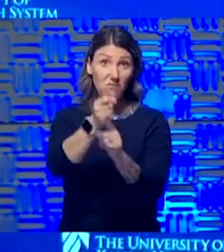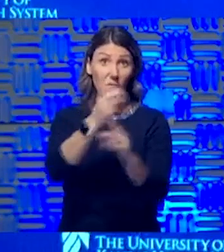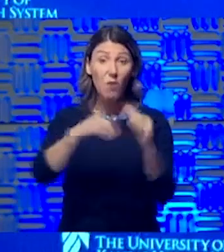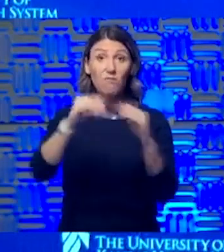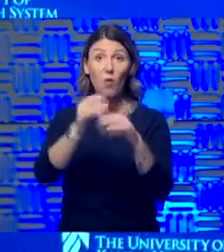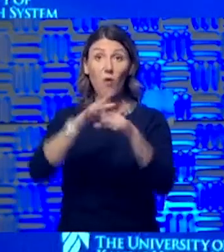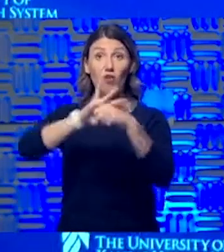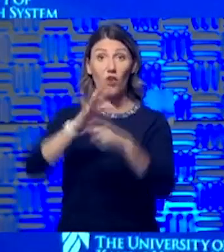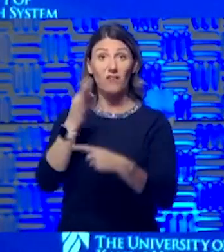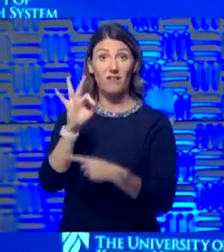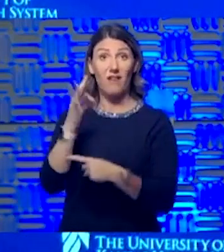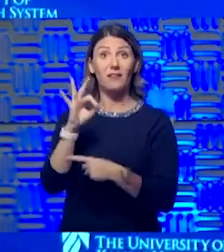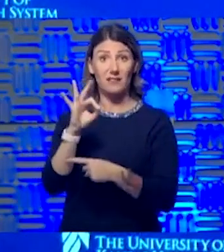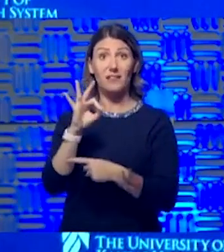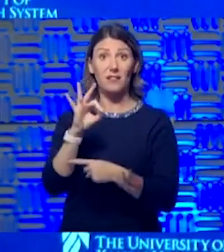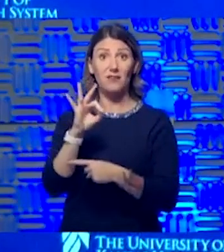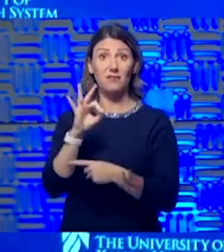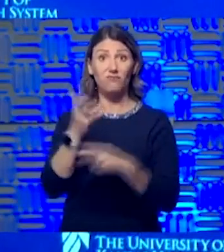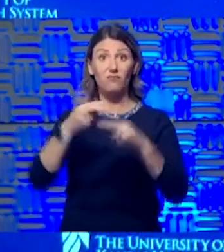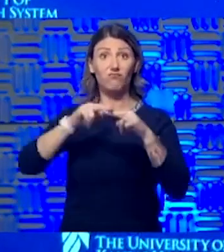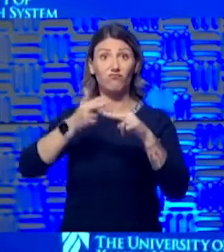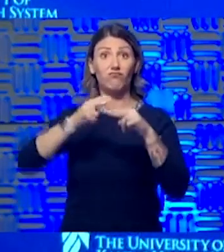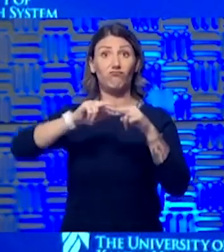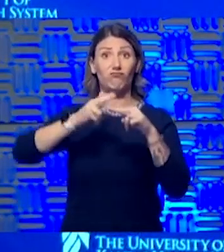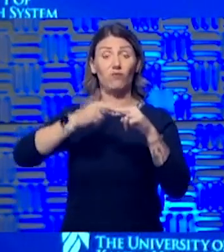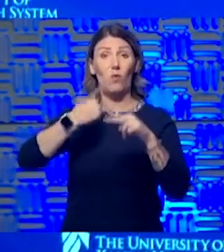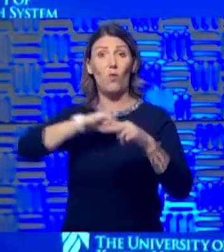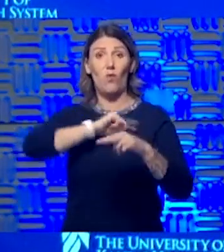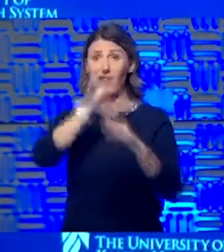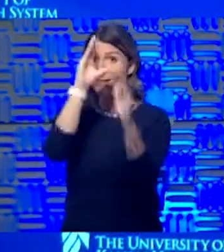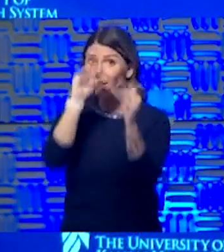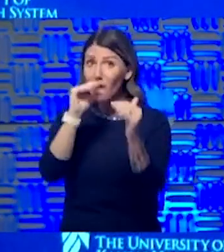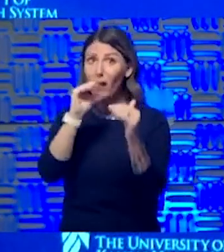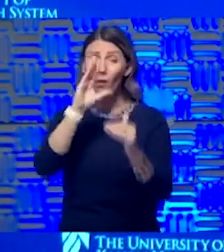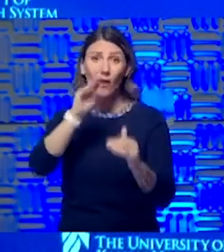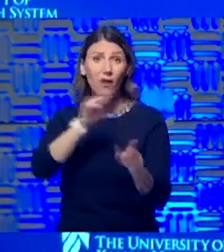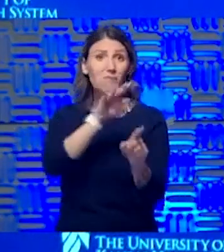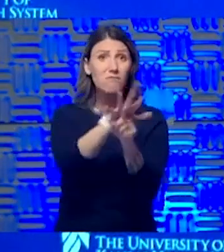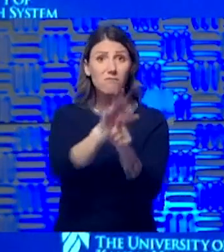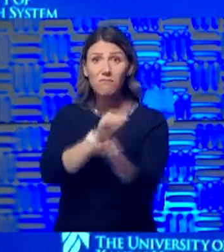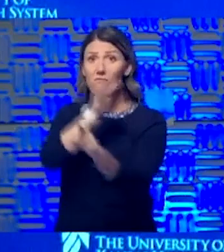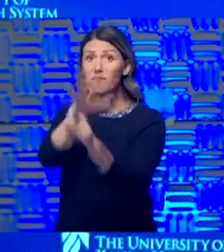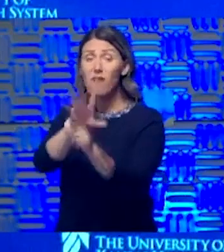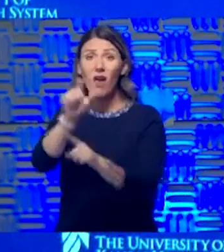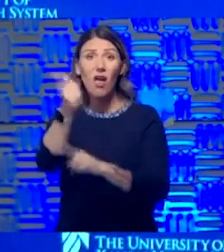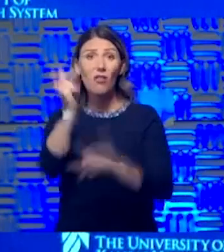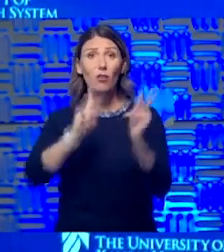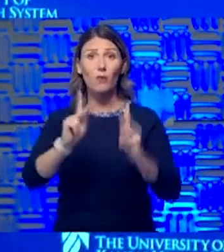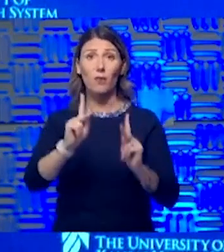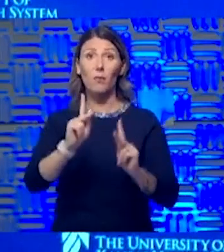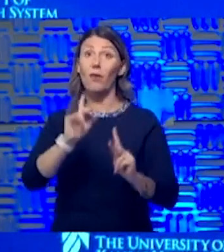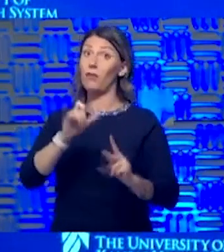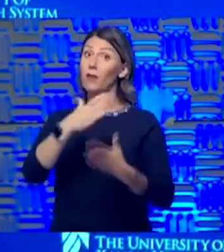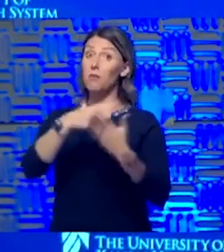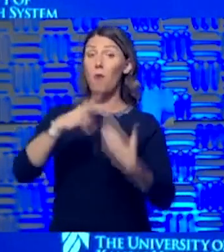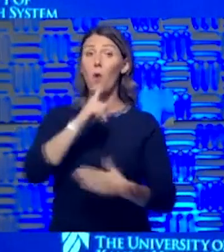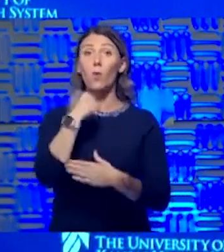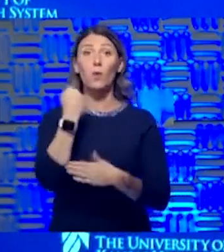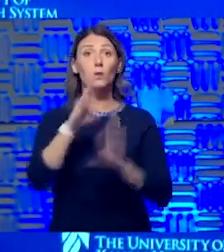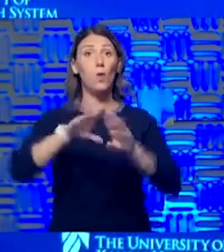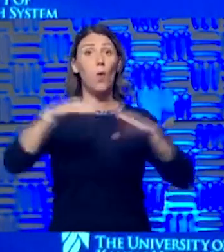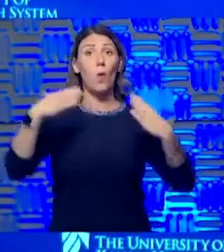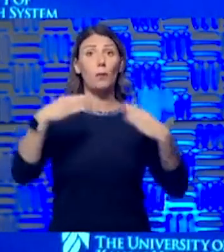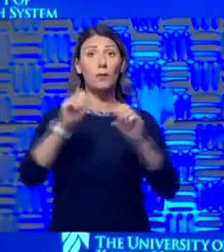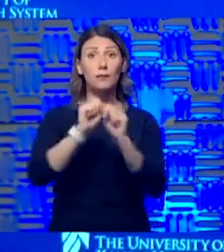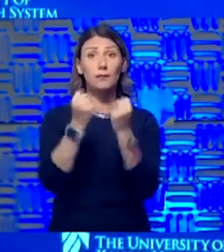hospital. We expect more coronavirus to be infecting other people. That's part of the price we pay to open up our society. And that's